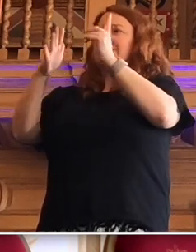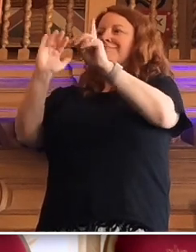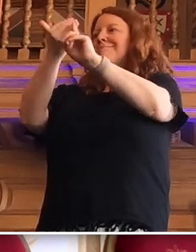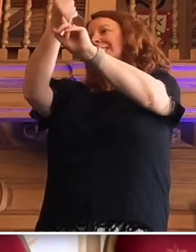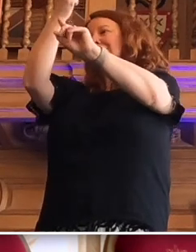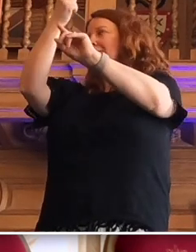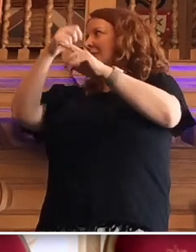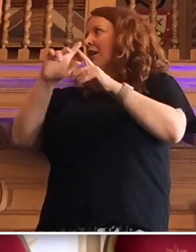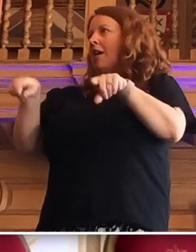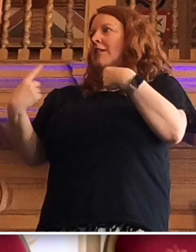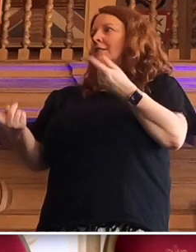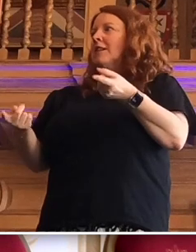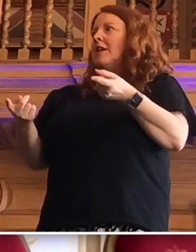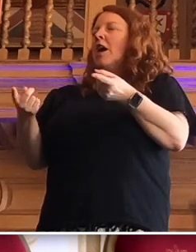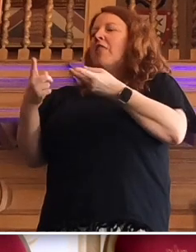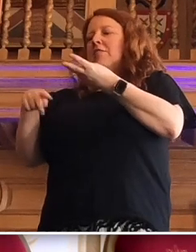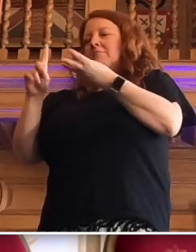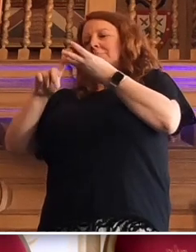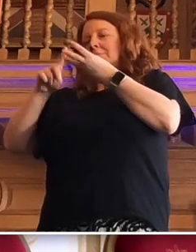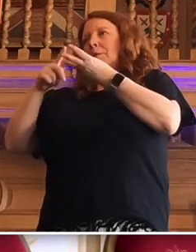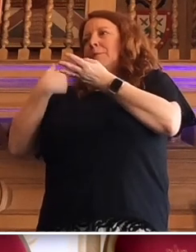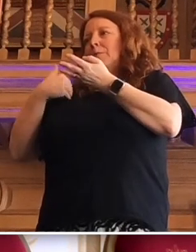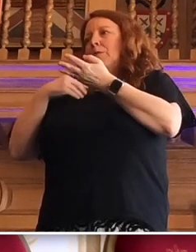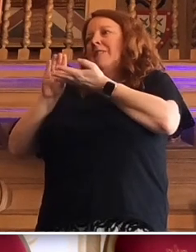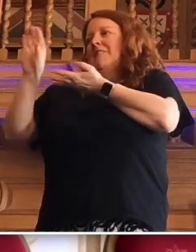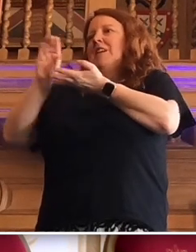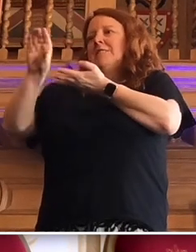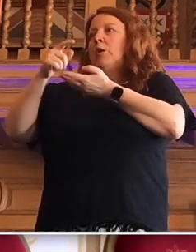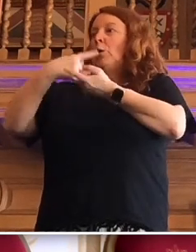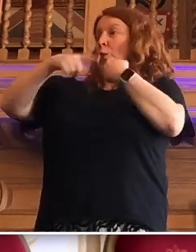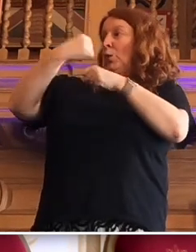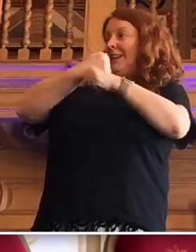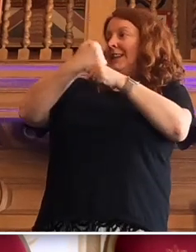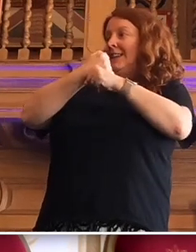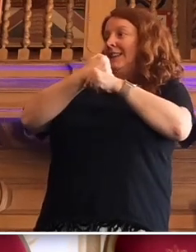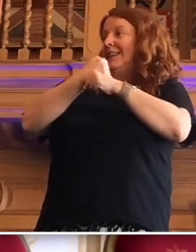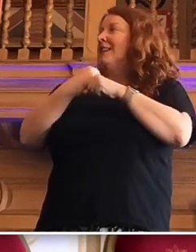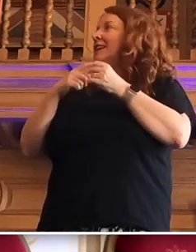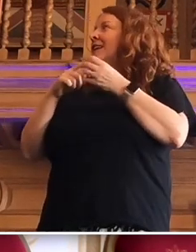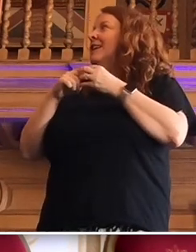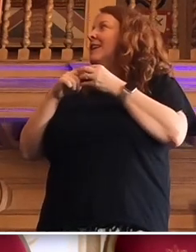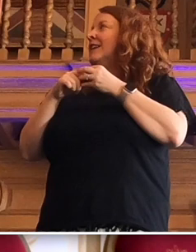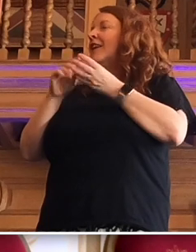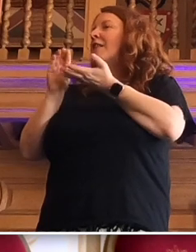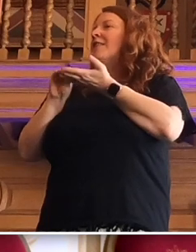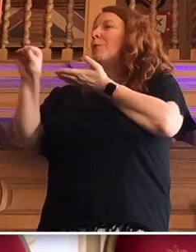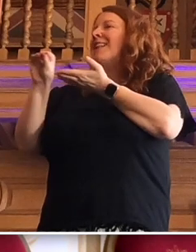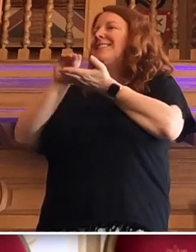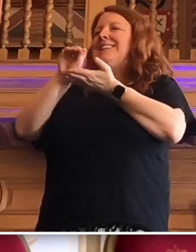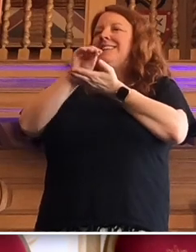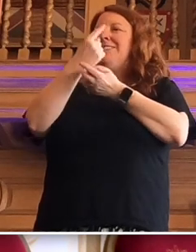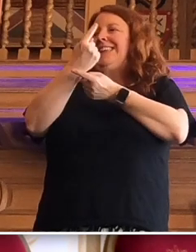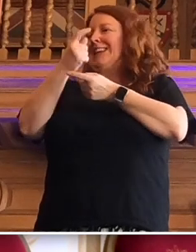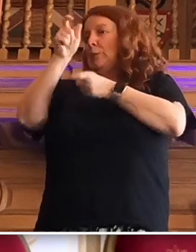The funding people say we did it. The spending per pupil is higher in London.